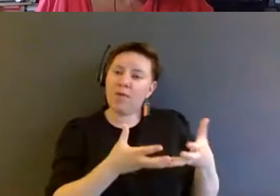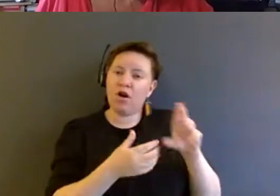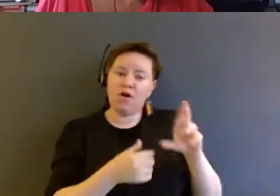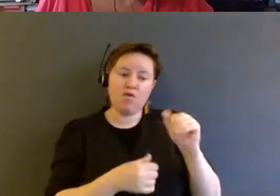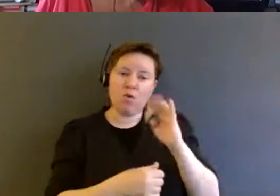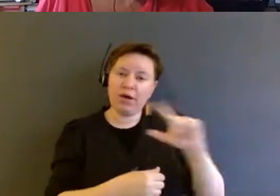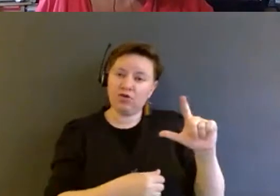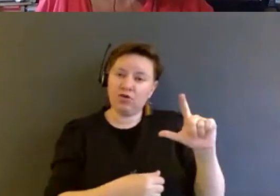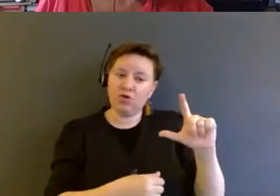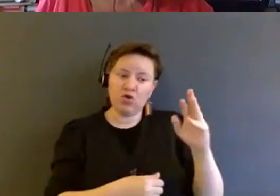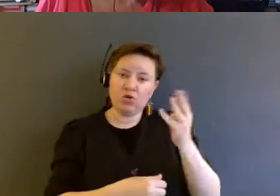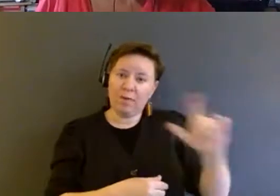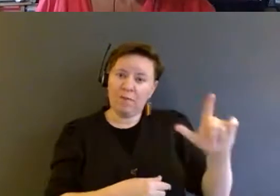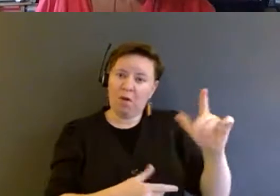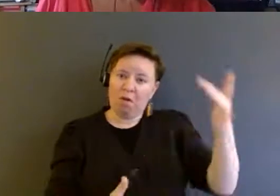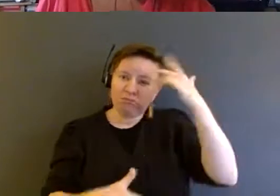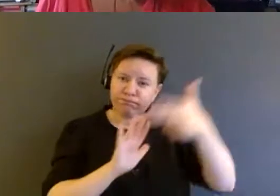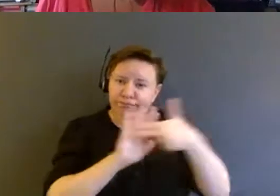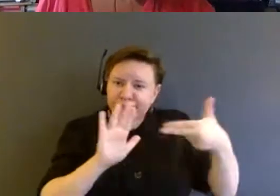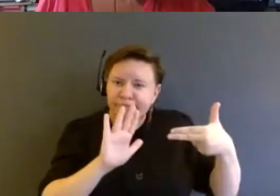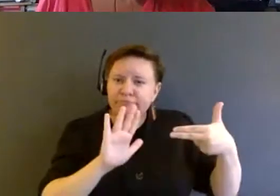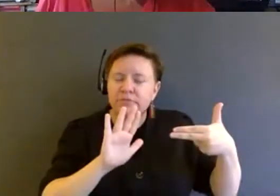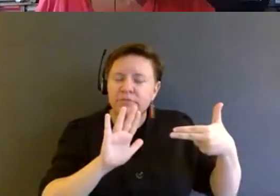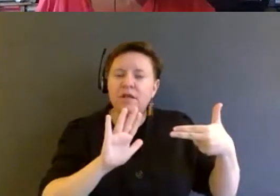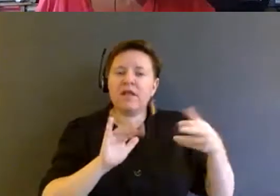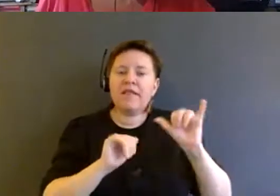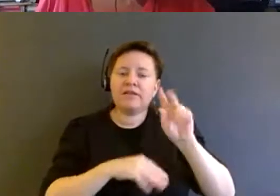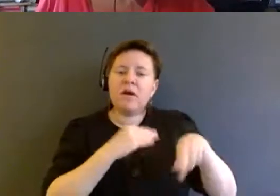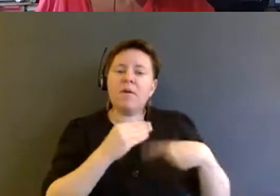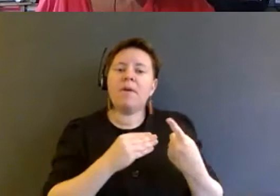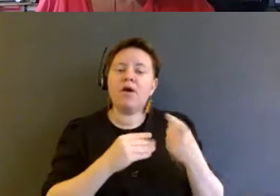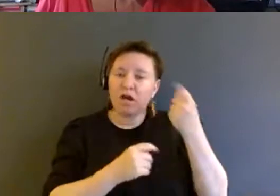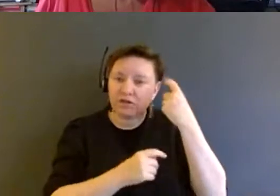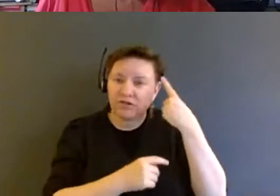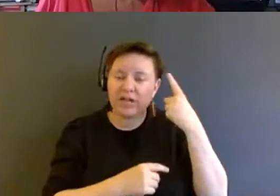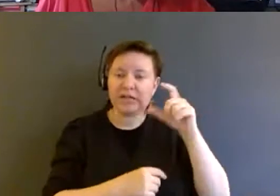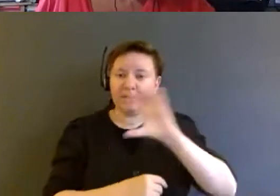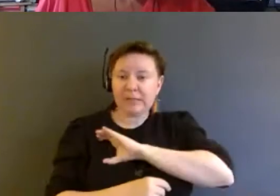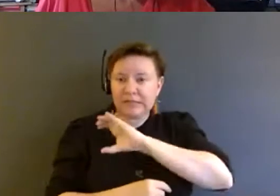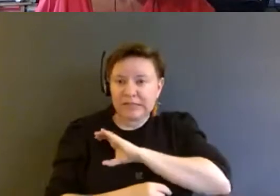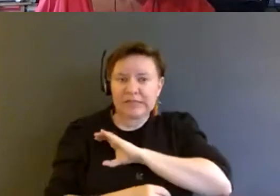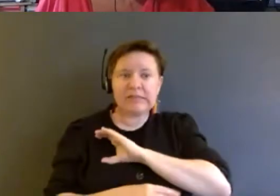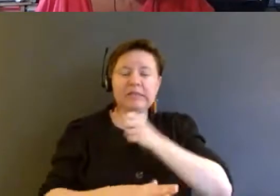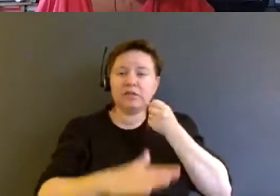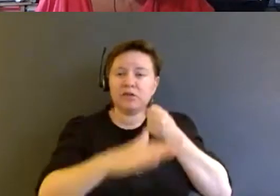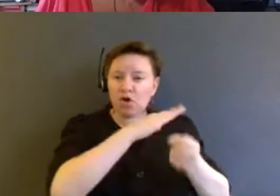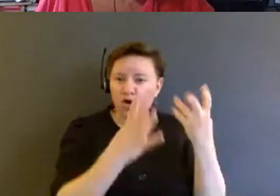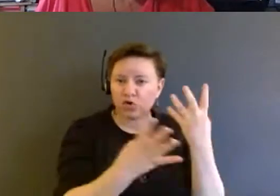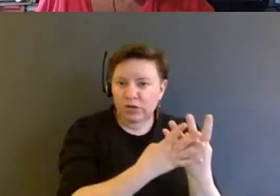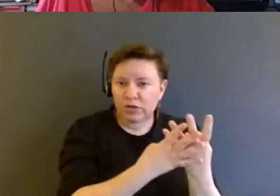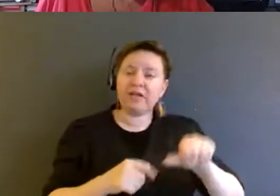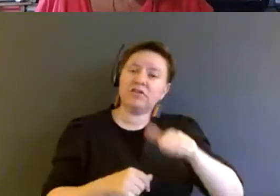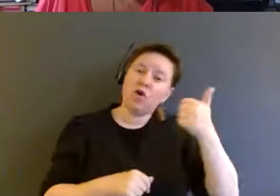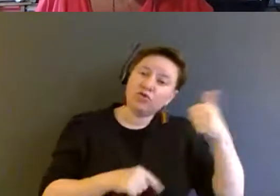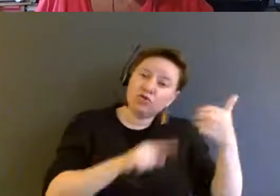pathologization, which is about understanding policing, incarceration, and its alternatives